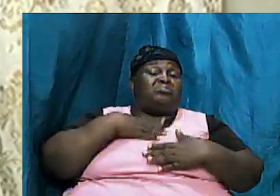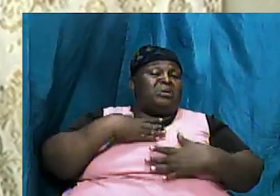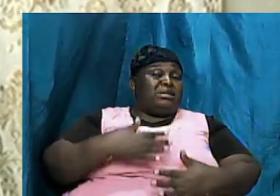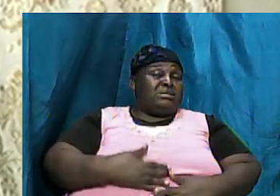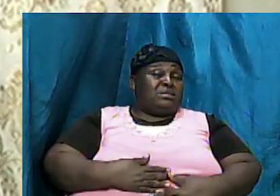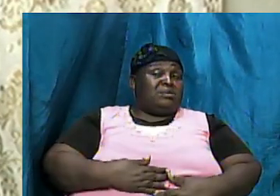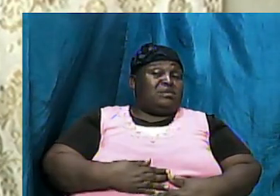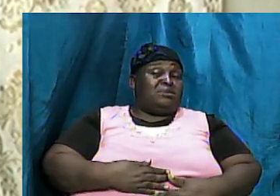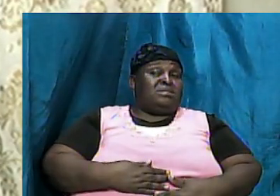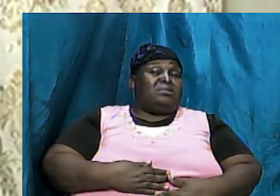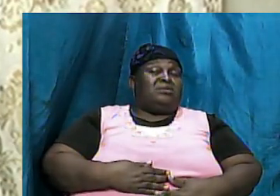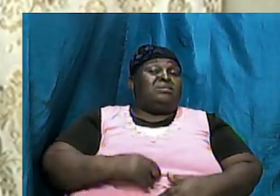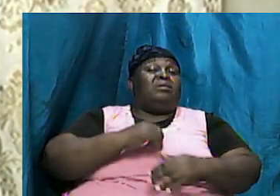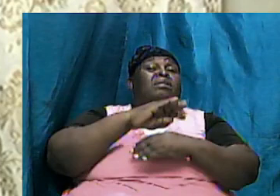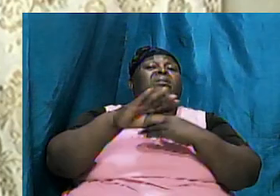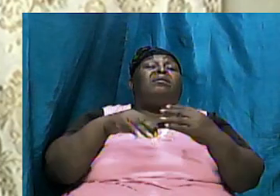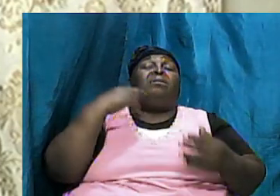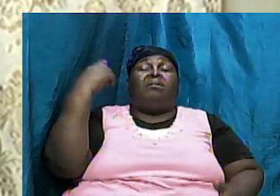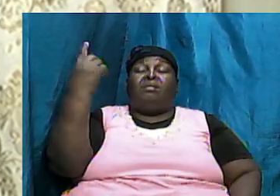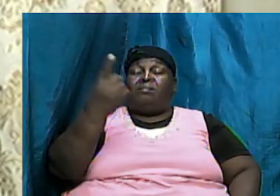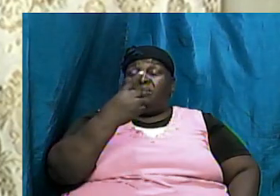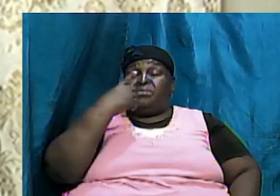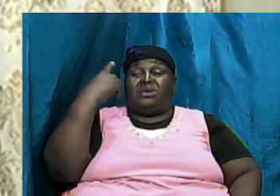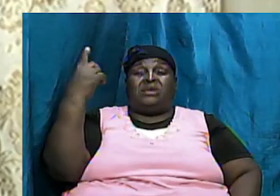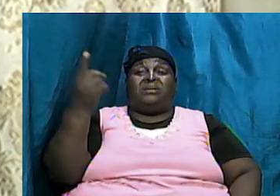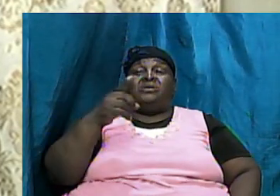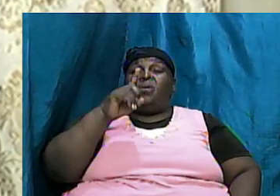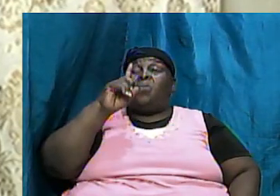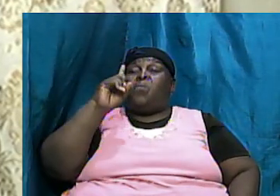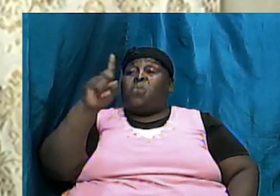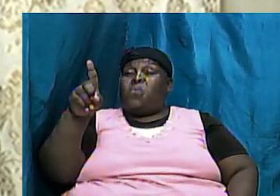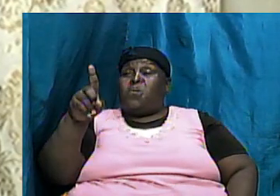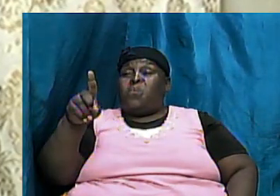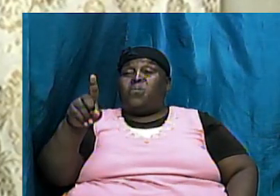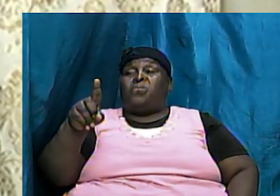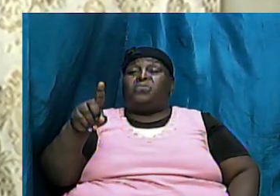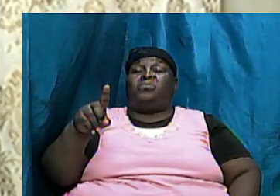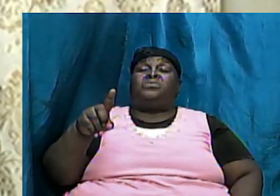it always has one end result